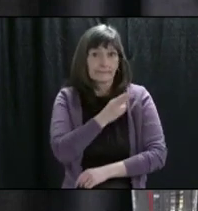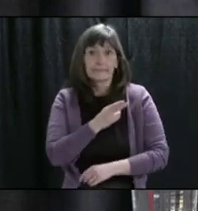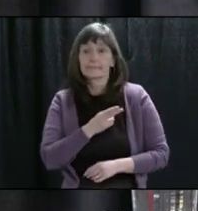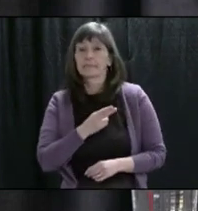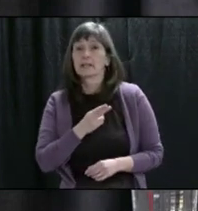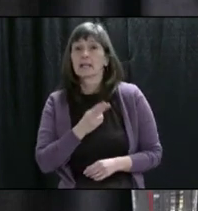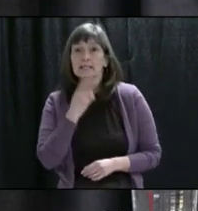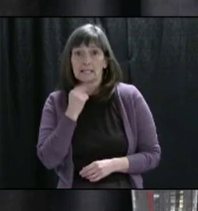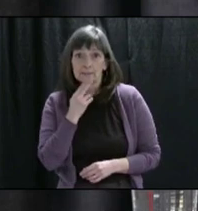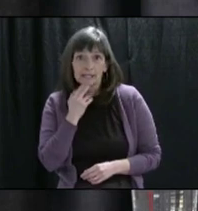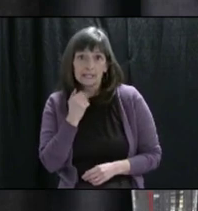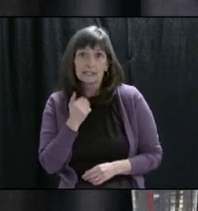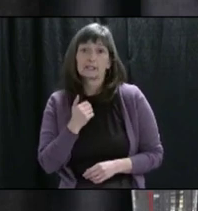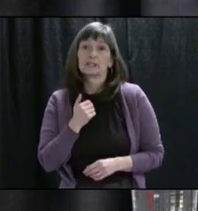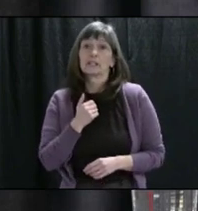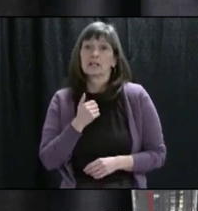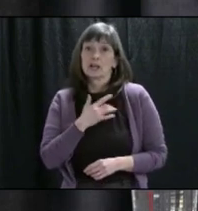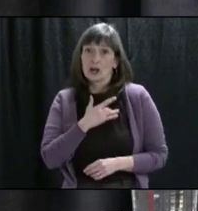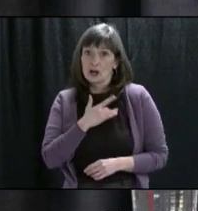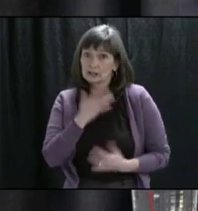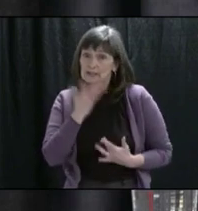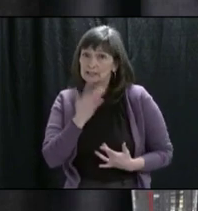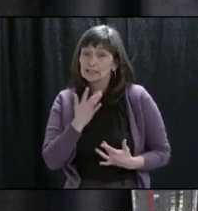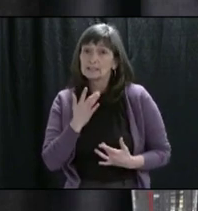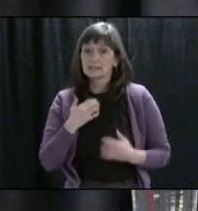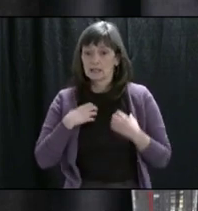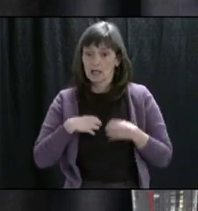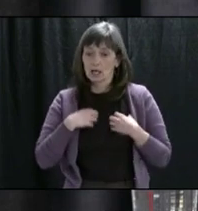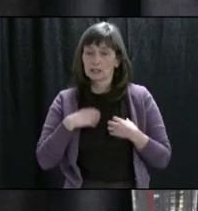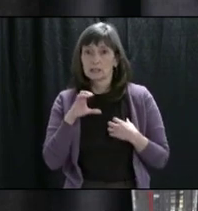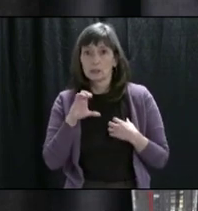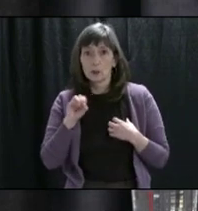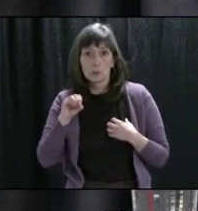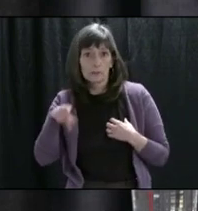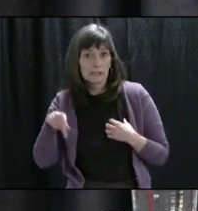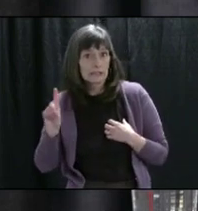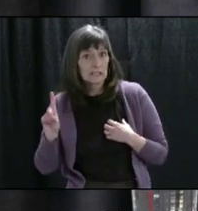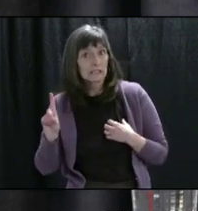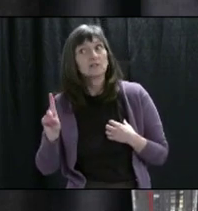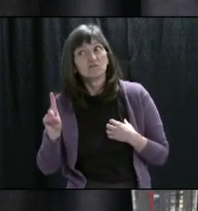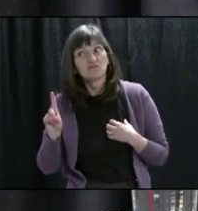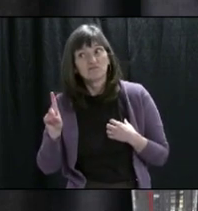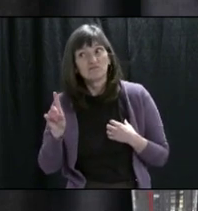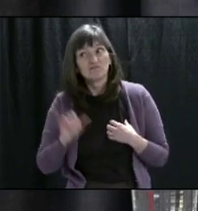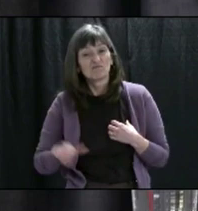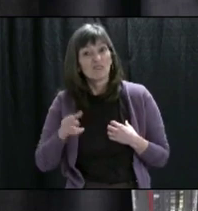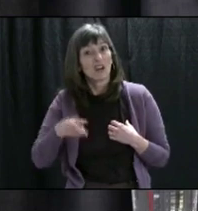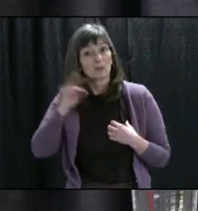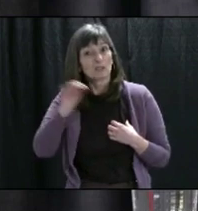diabetes and breathing difficulties, COPD, are common in this province.